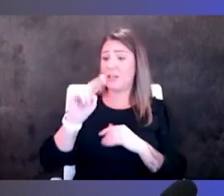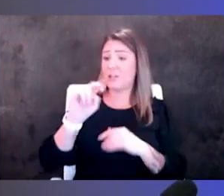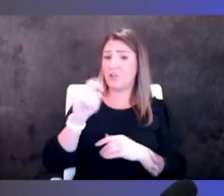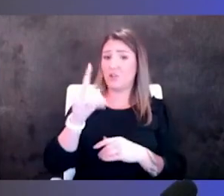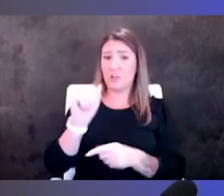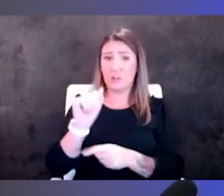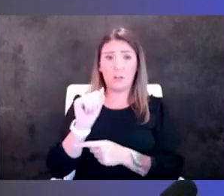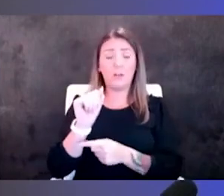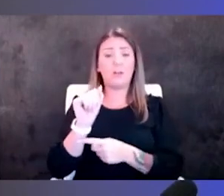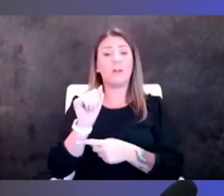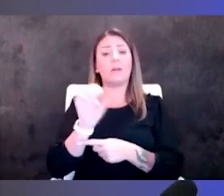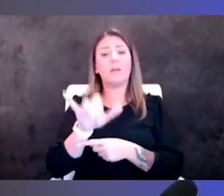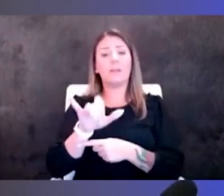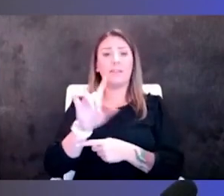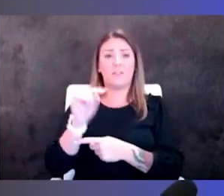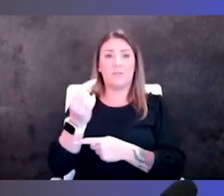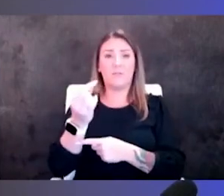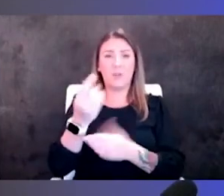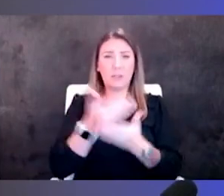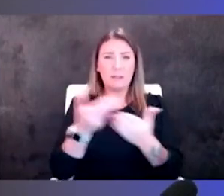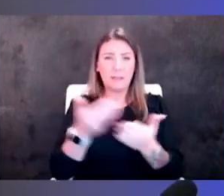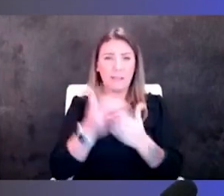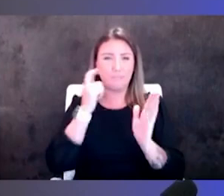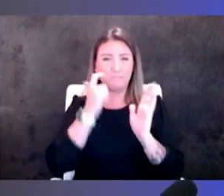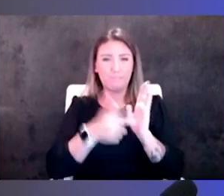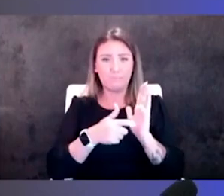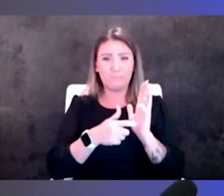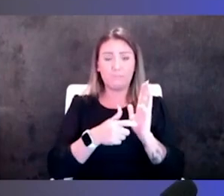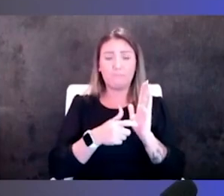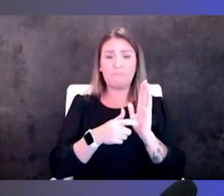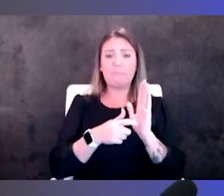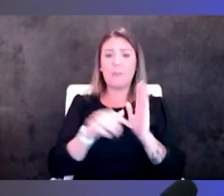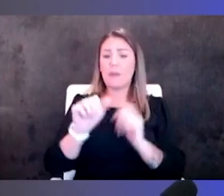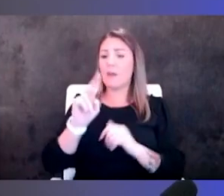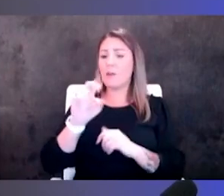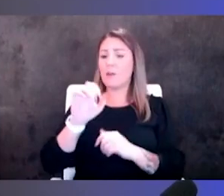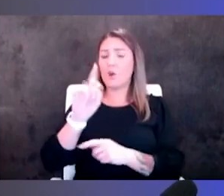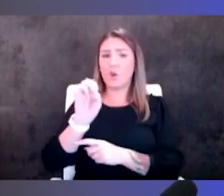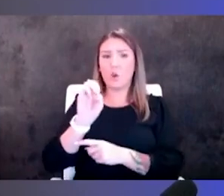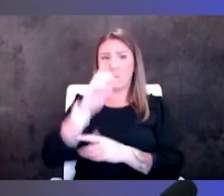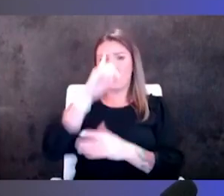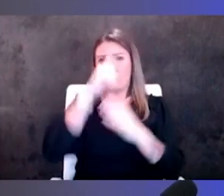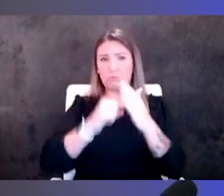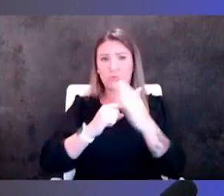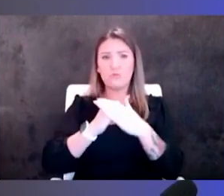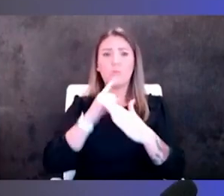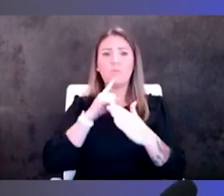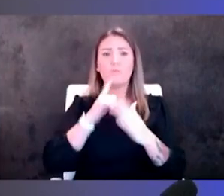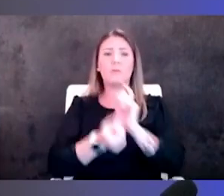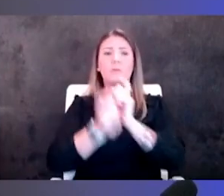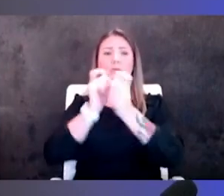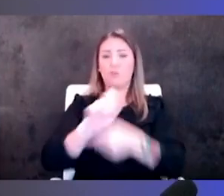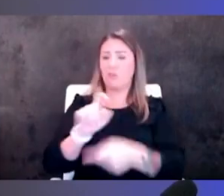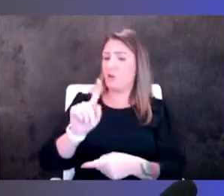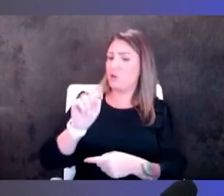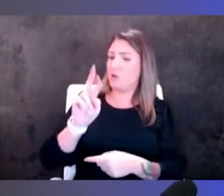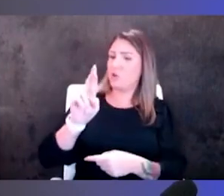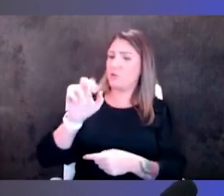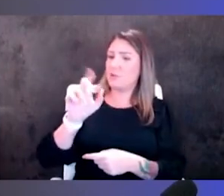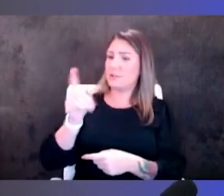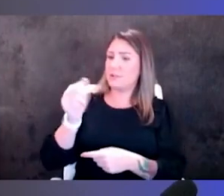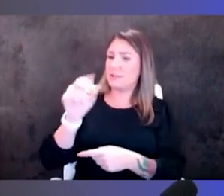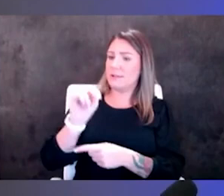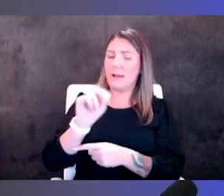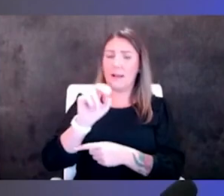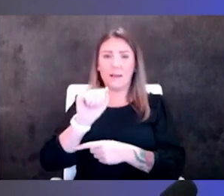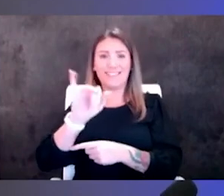first conditions we looked at acute ischemic stroke uh which then evolved into the transient ischemic attack uh patients